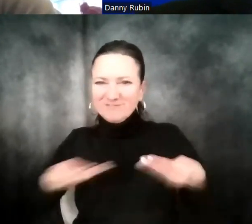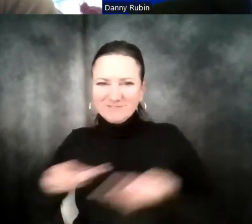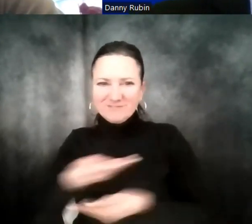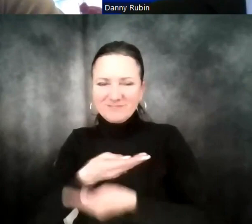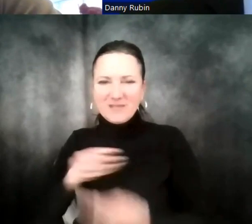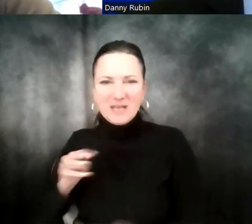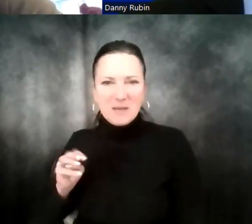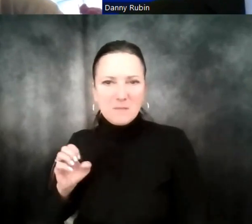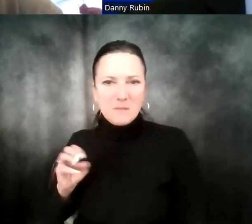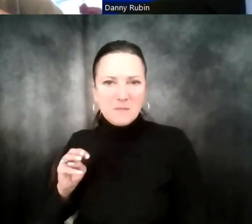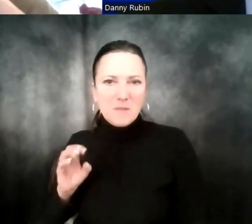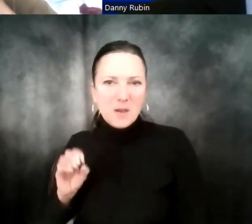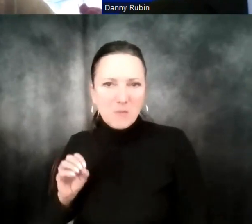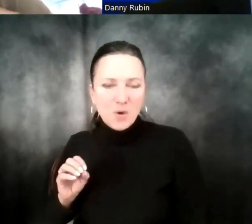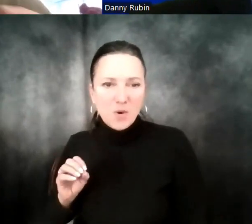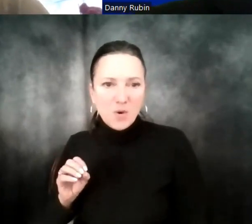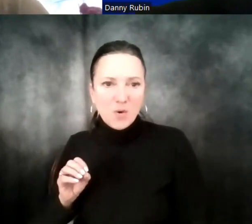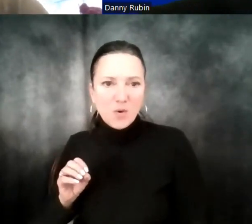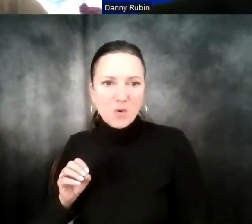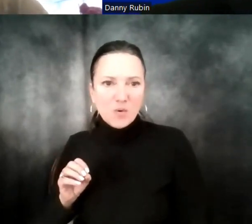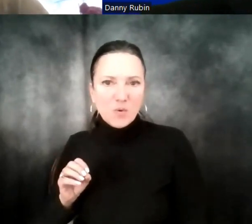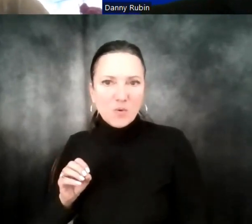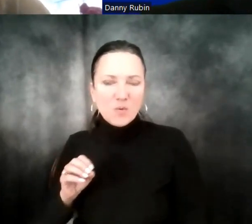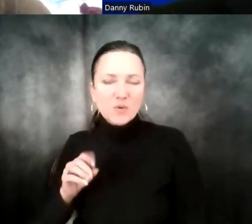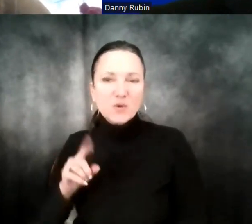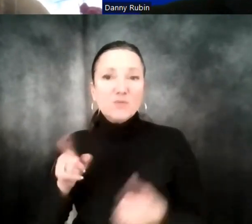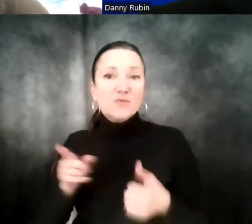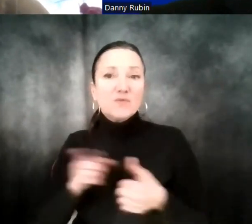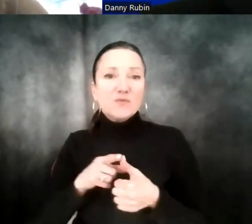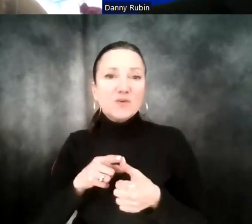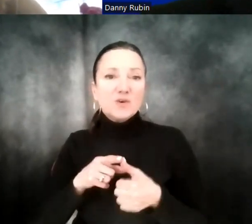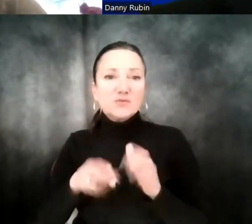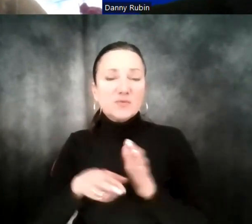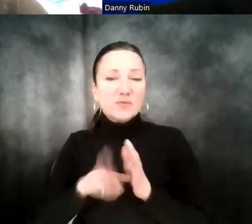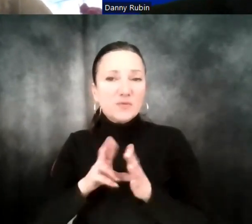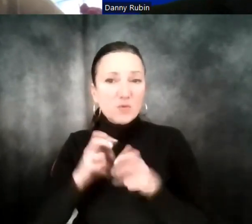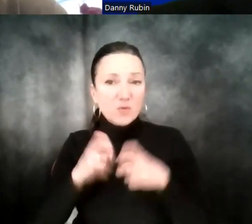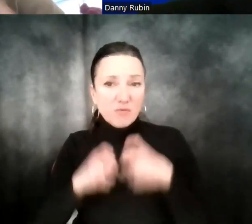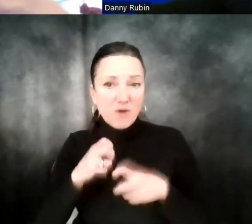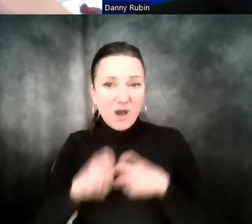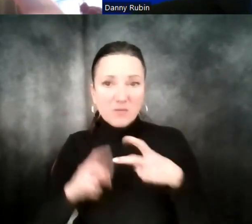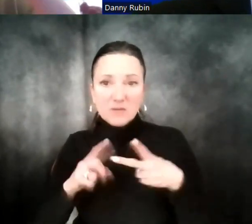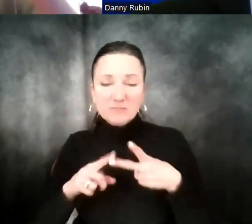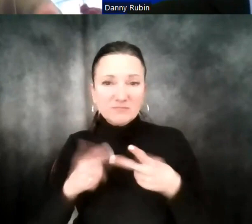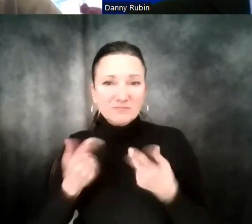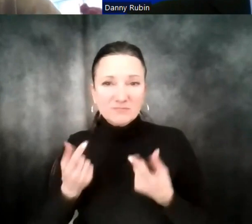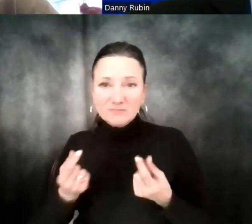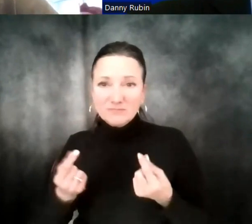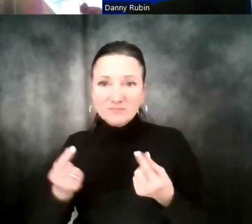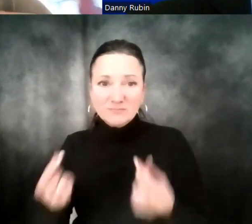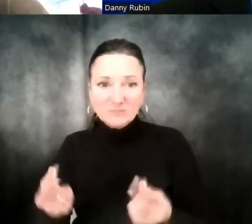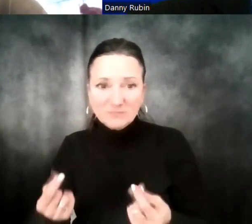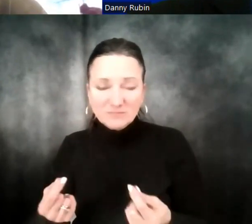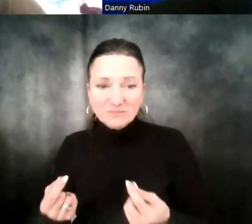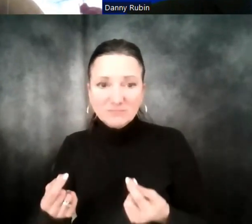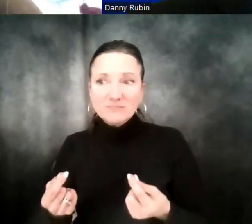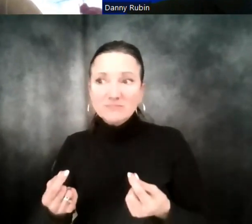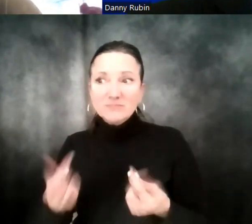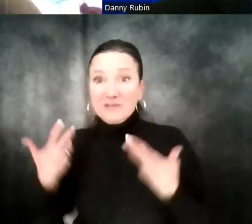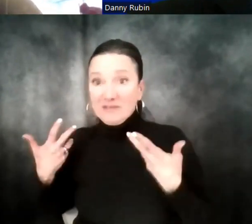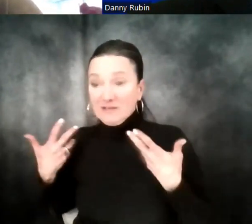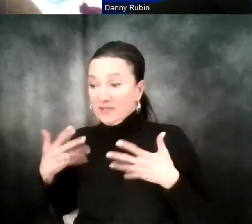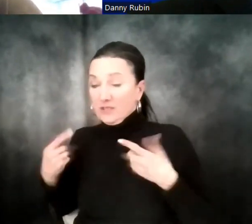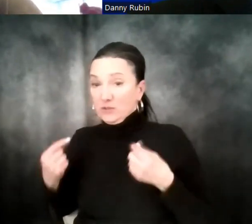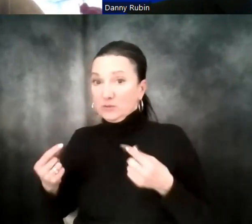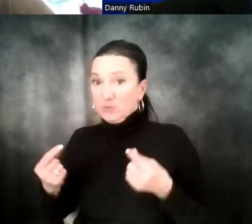docs, we always make sure we outline what the problem is, what steps we could take to, like, we've already taken to reach